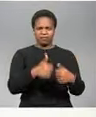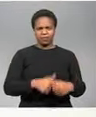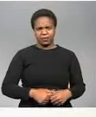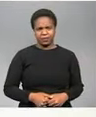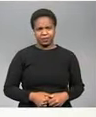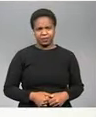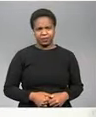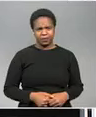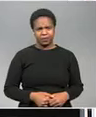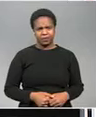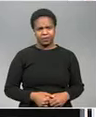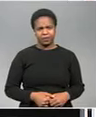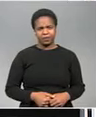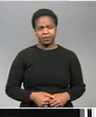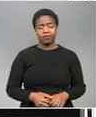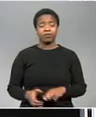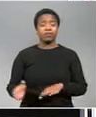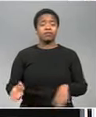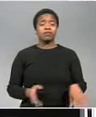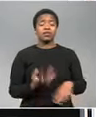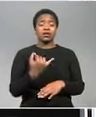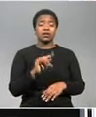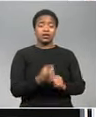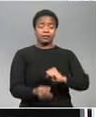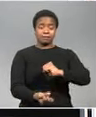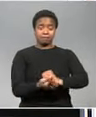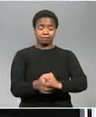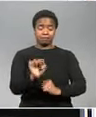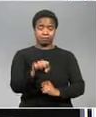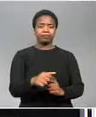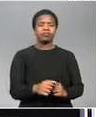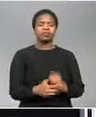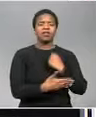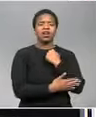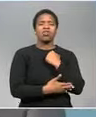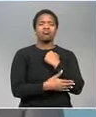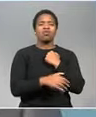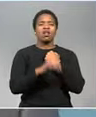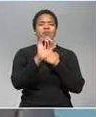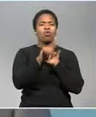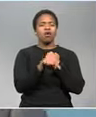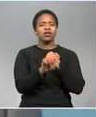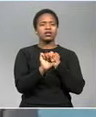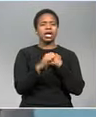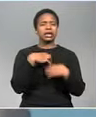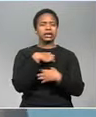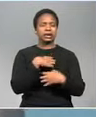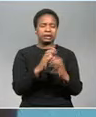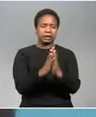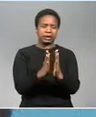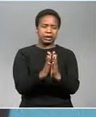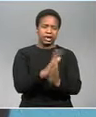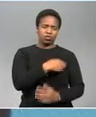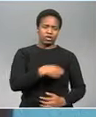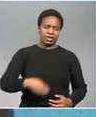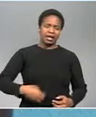okay still to come on e-news Librarians have made an emotional plea to their president